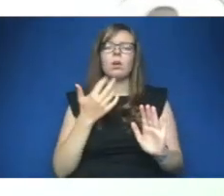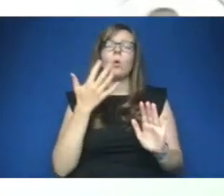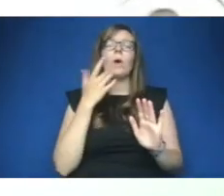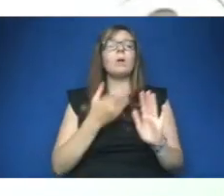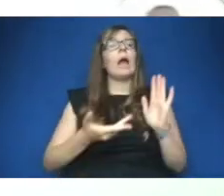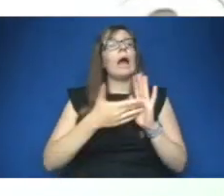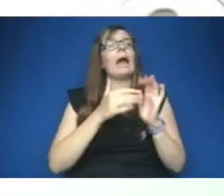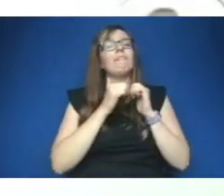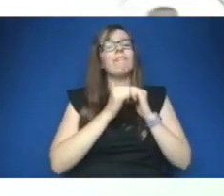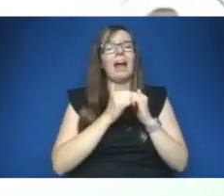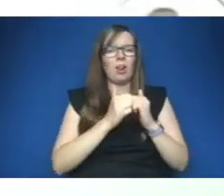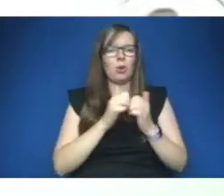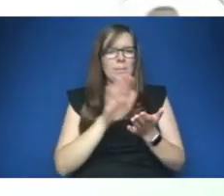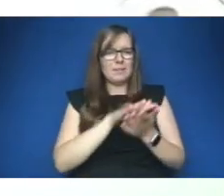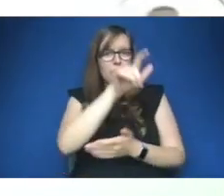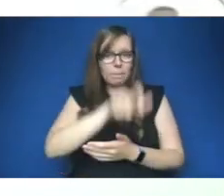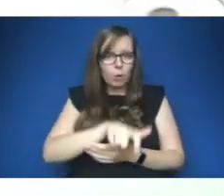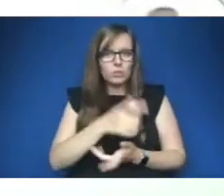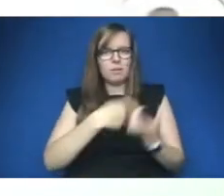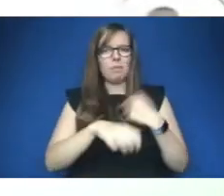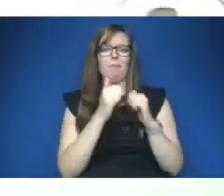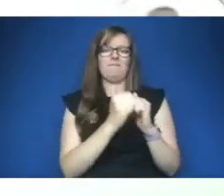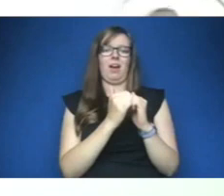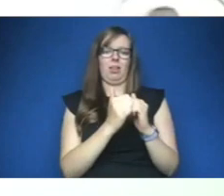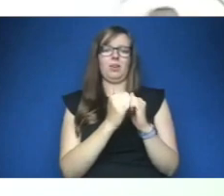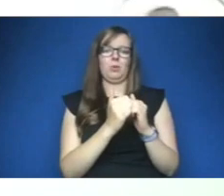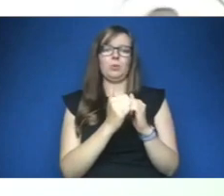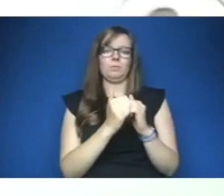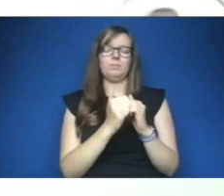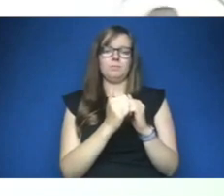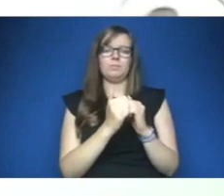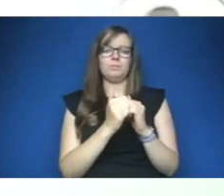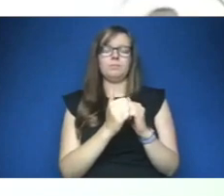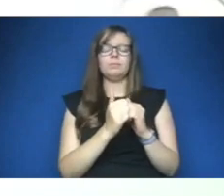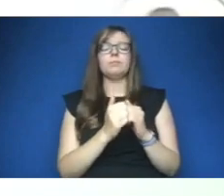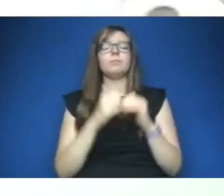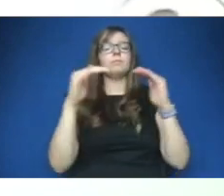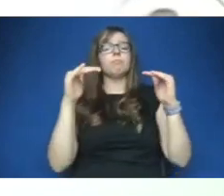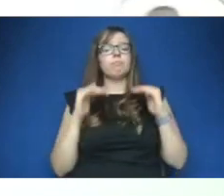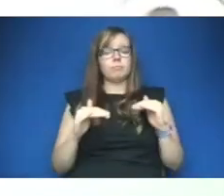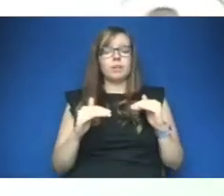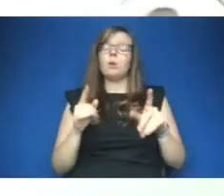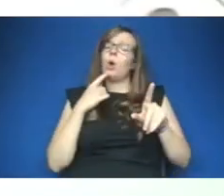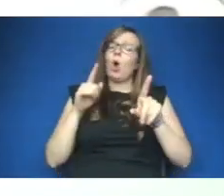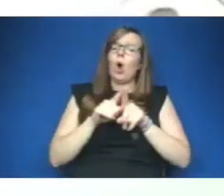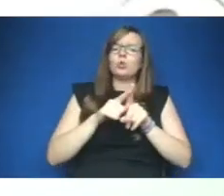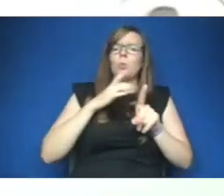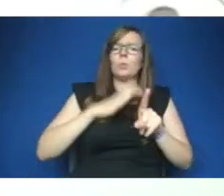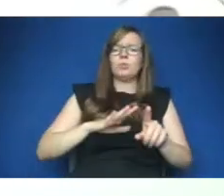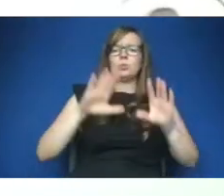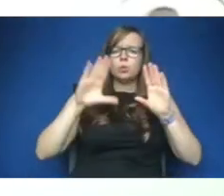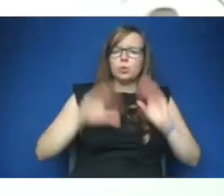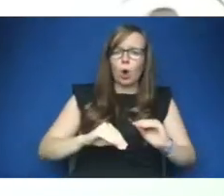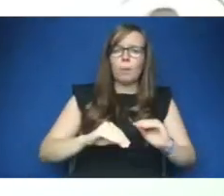valuing the person right and and then moving on so we need to also stop doing to and start doing